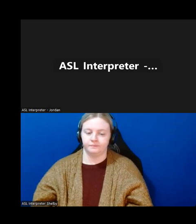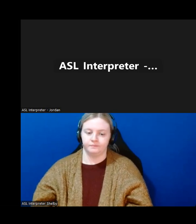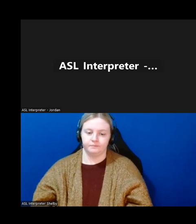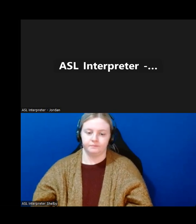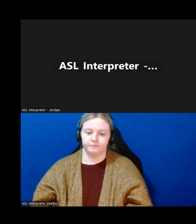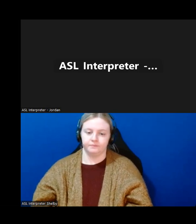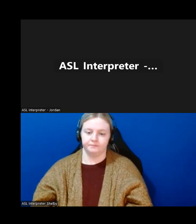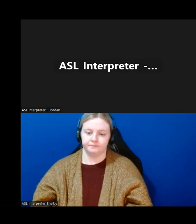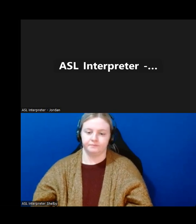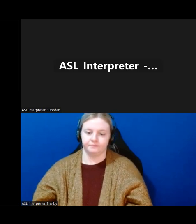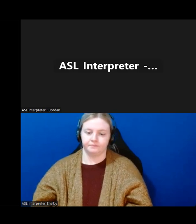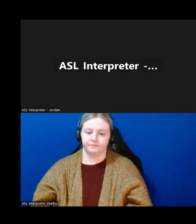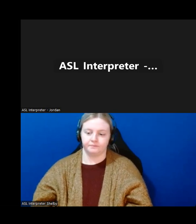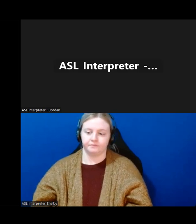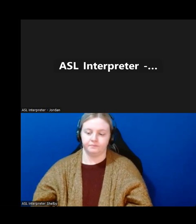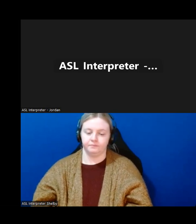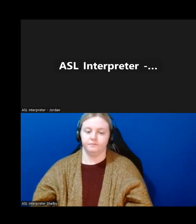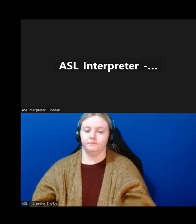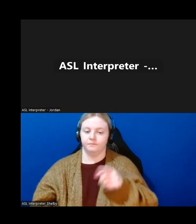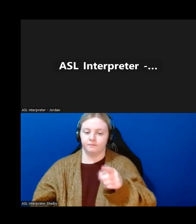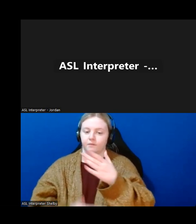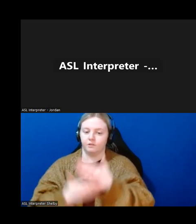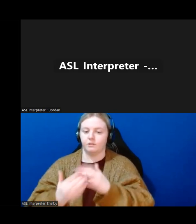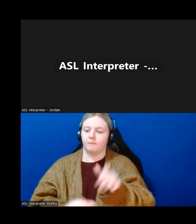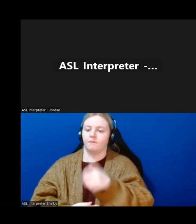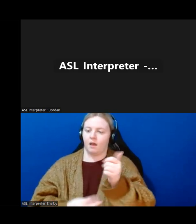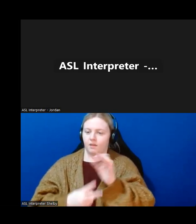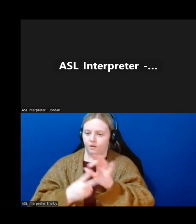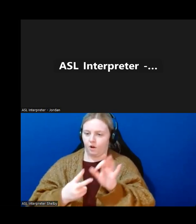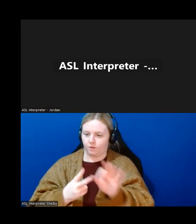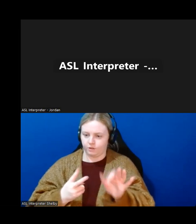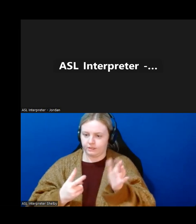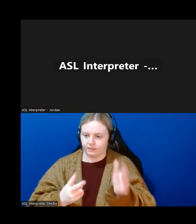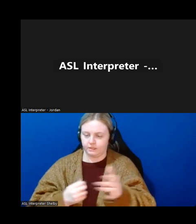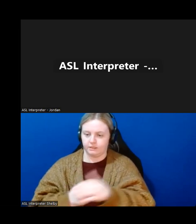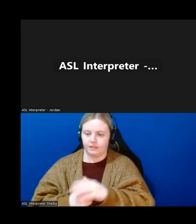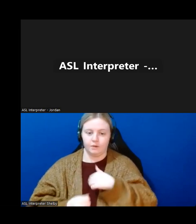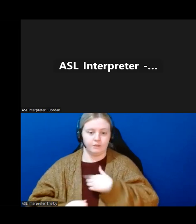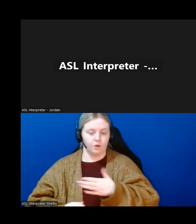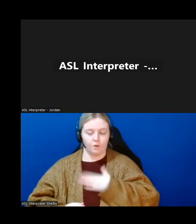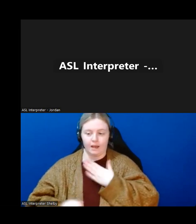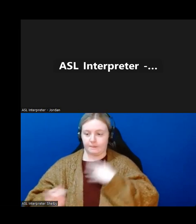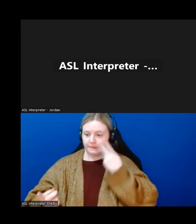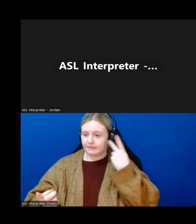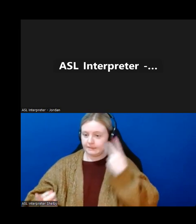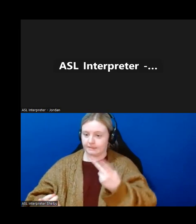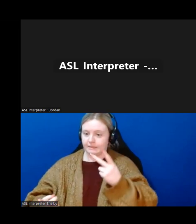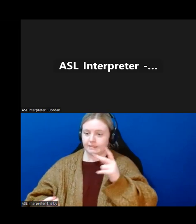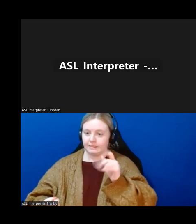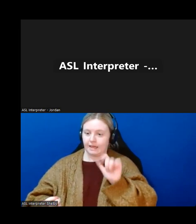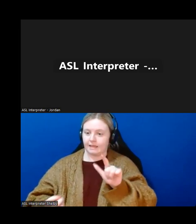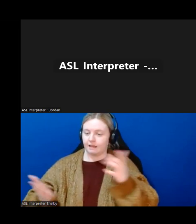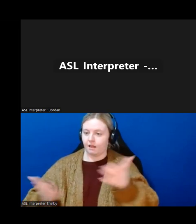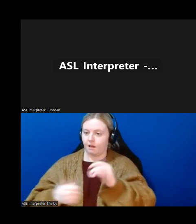These are some of the alternate formats that we do provide. I was delighted that ASL was automatically set up